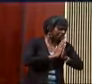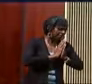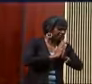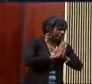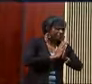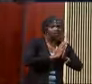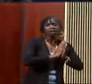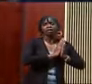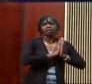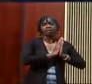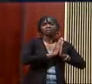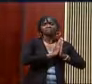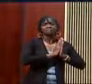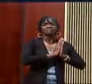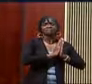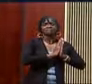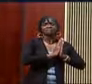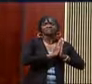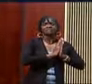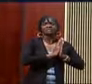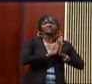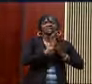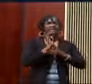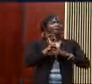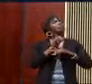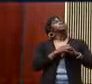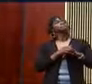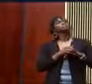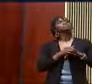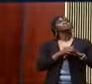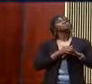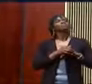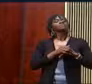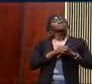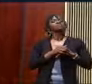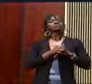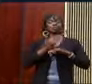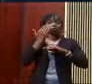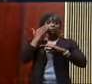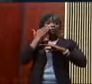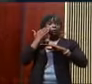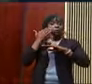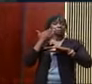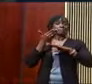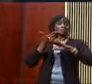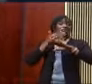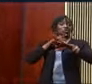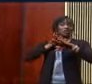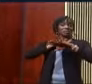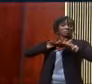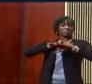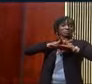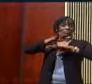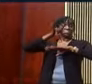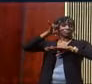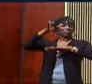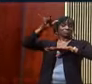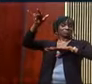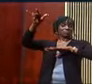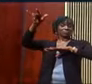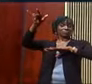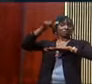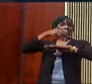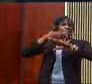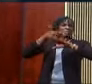said, it's just like the ground crew before a plane takes off. I looked that up because you know what ground